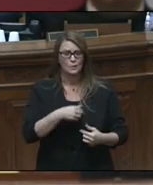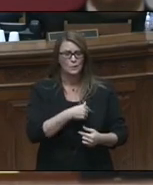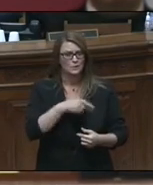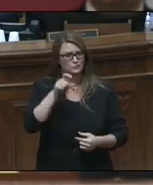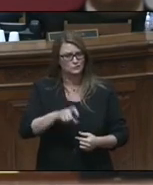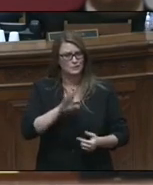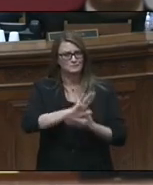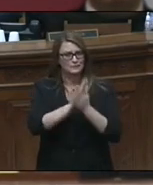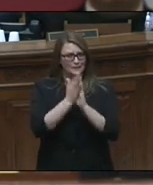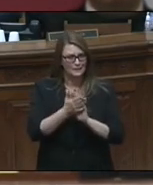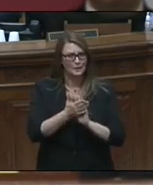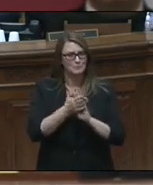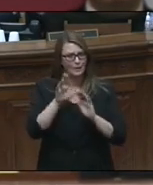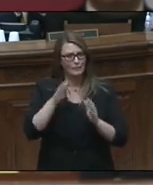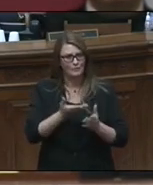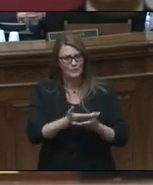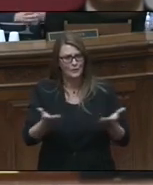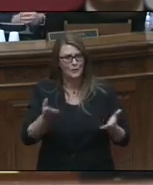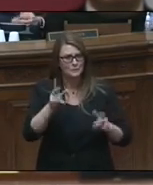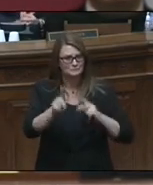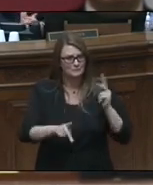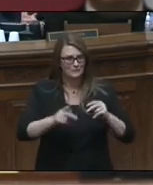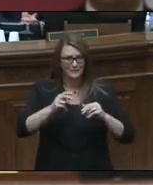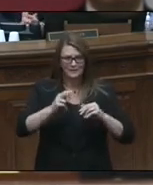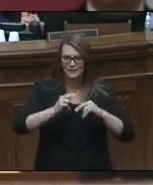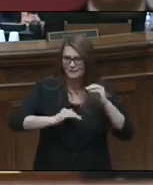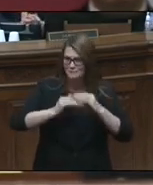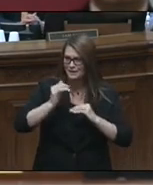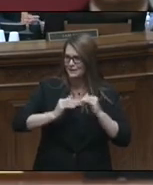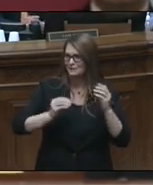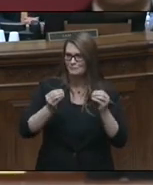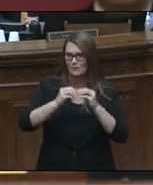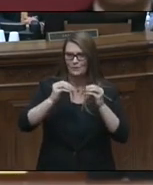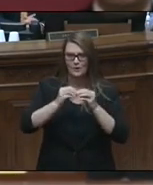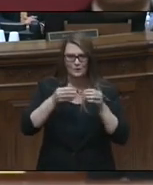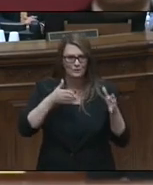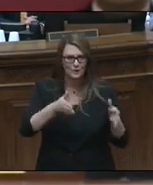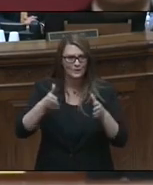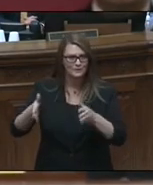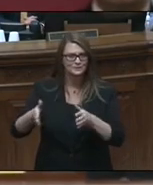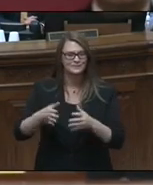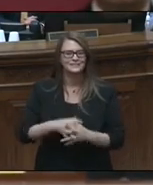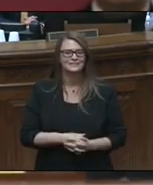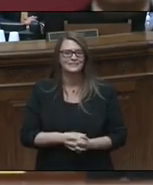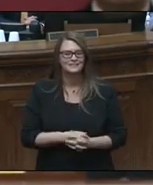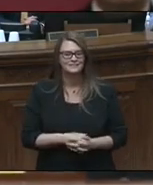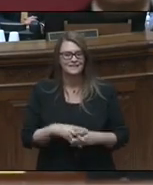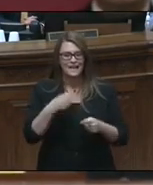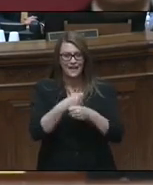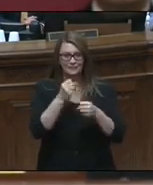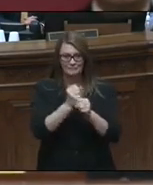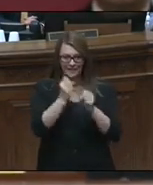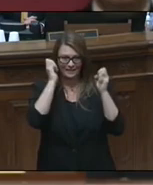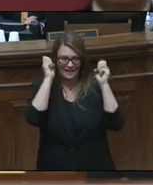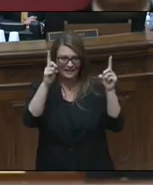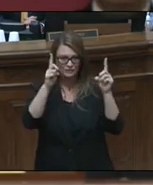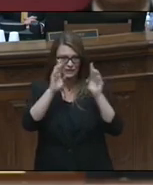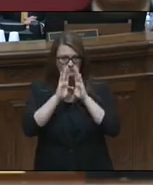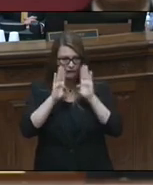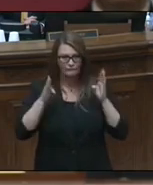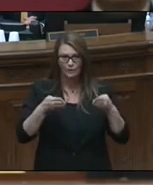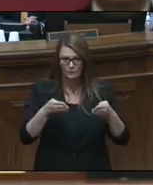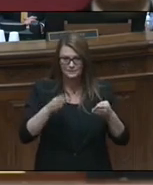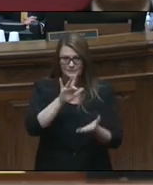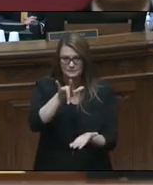ought to be. Building road after road and surplus after surplus and made education our centerpiece